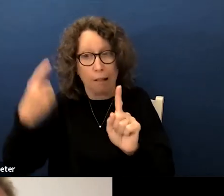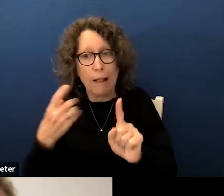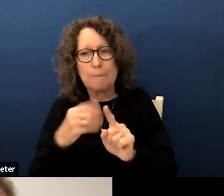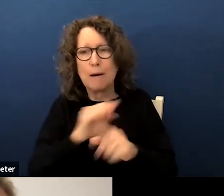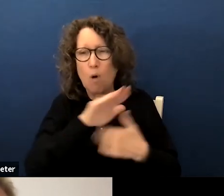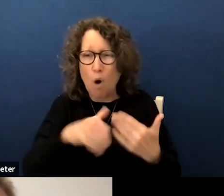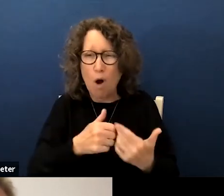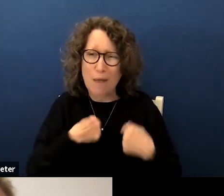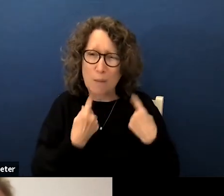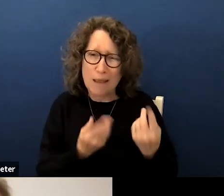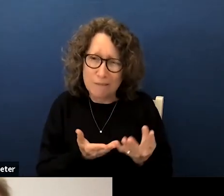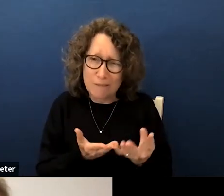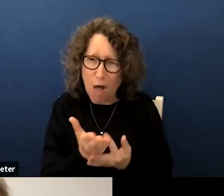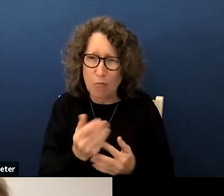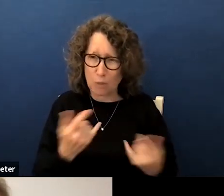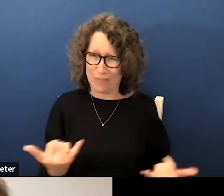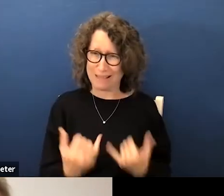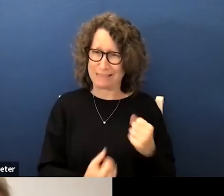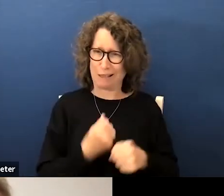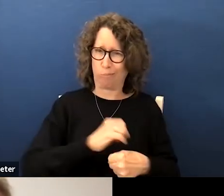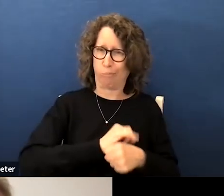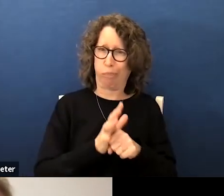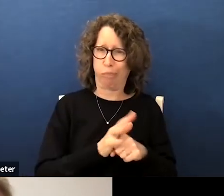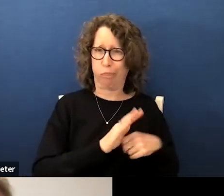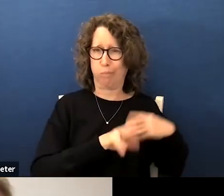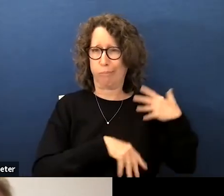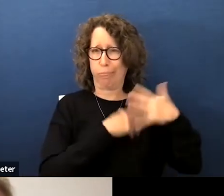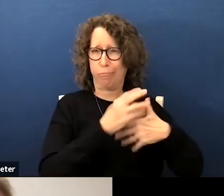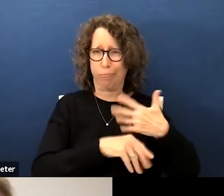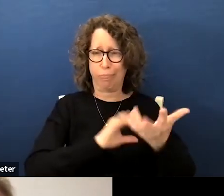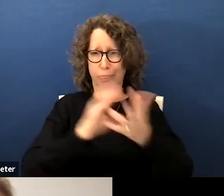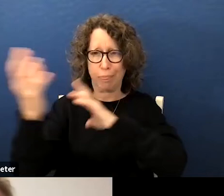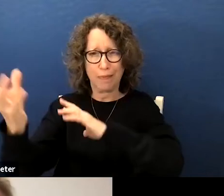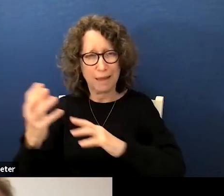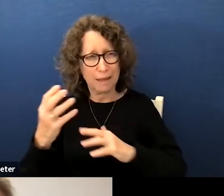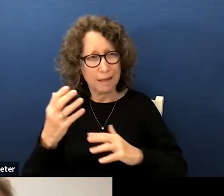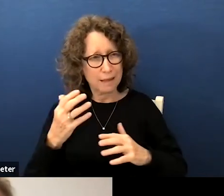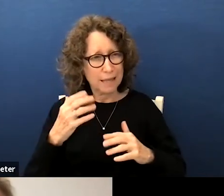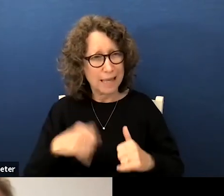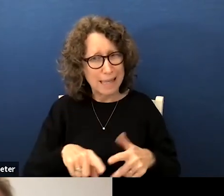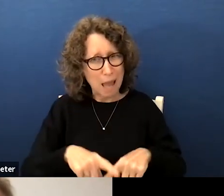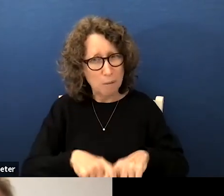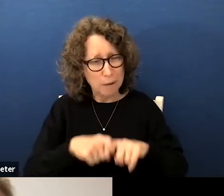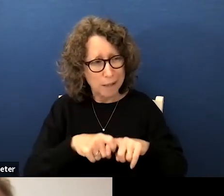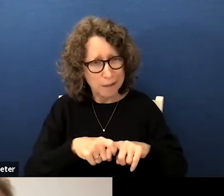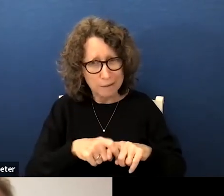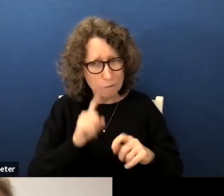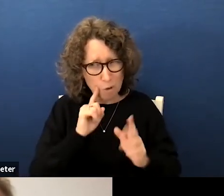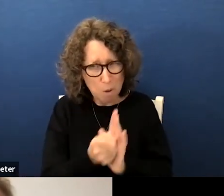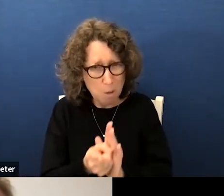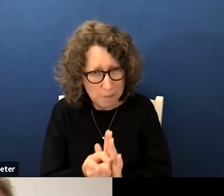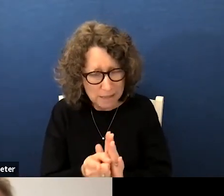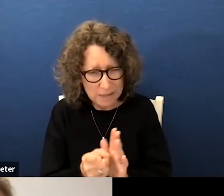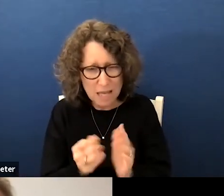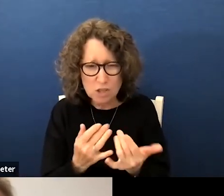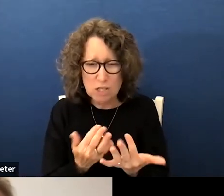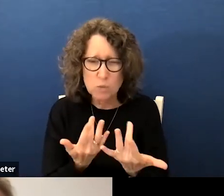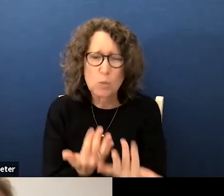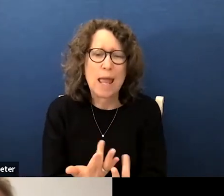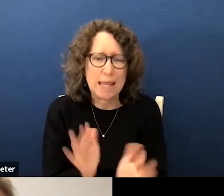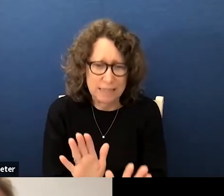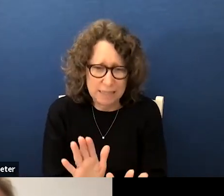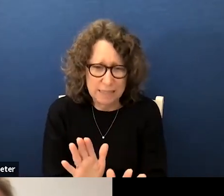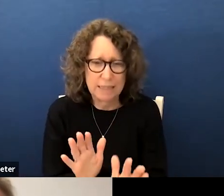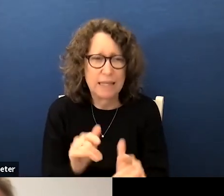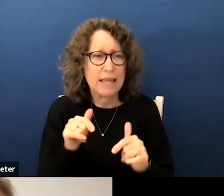all that we've gone through in this year can we just take a pause for a moment just take a step back if